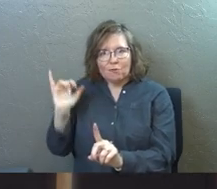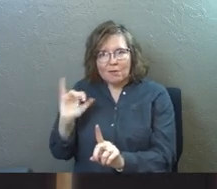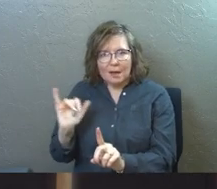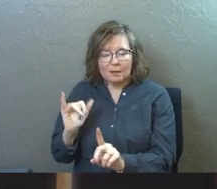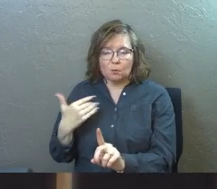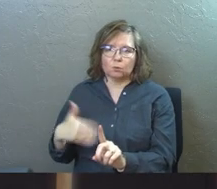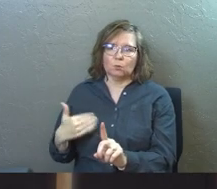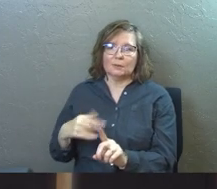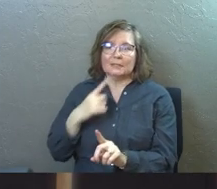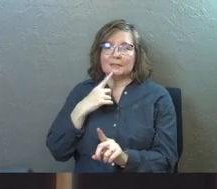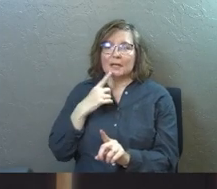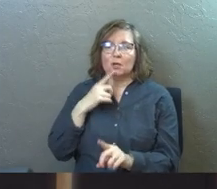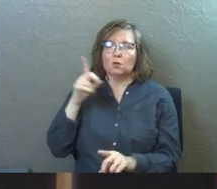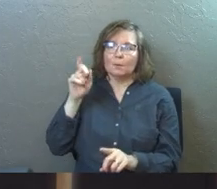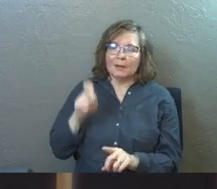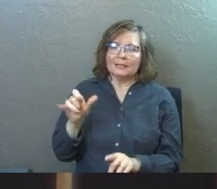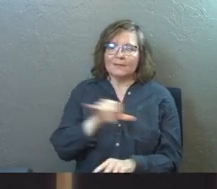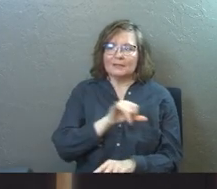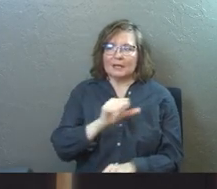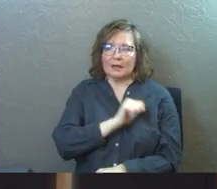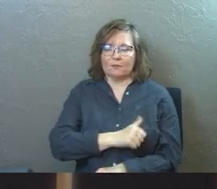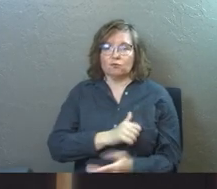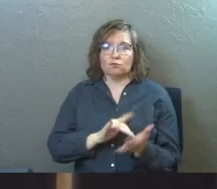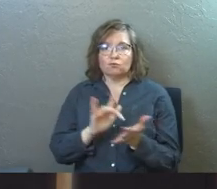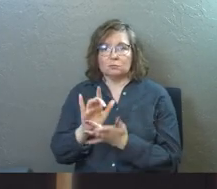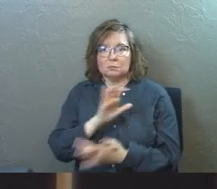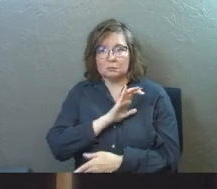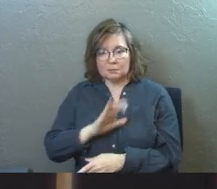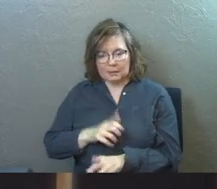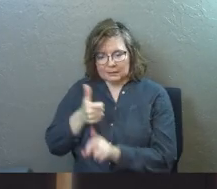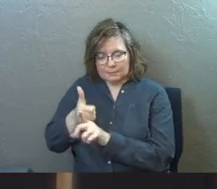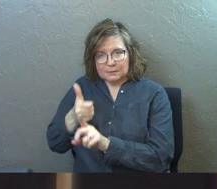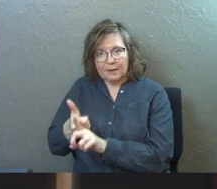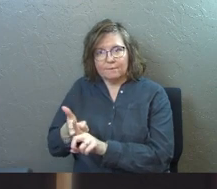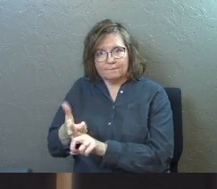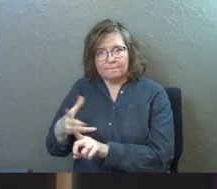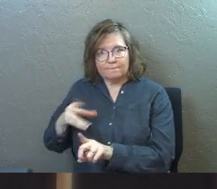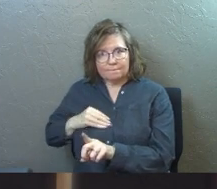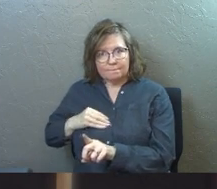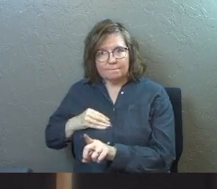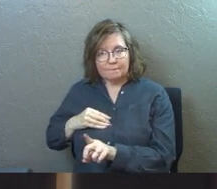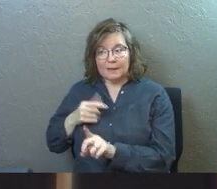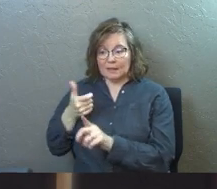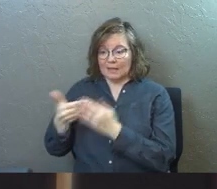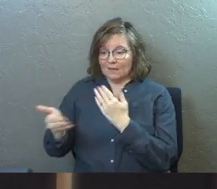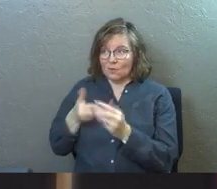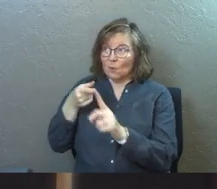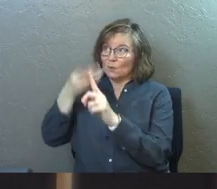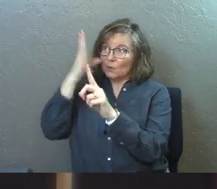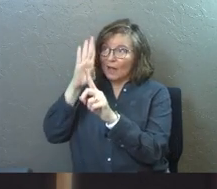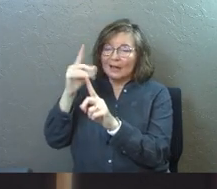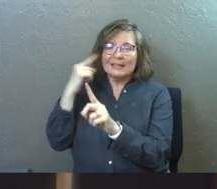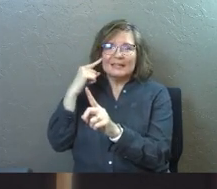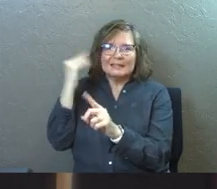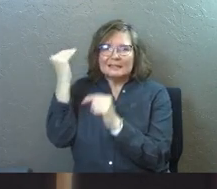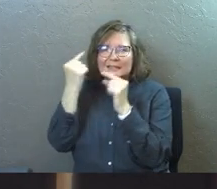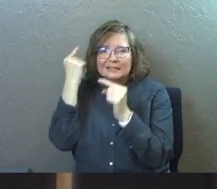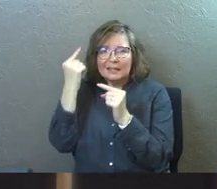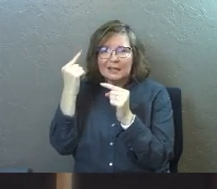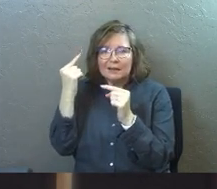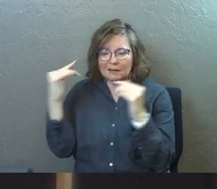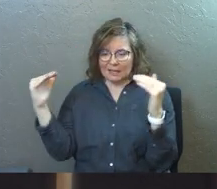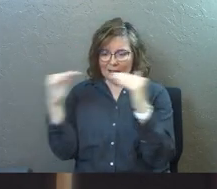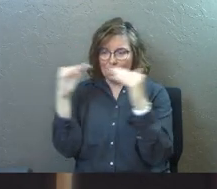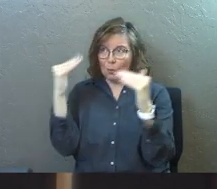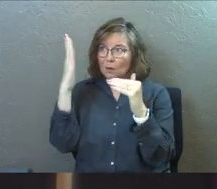Powerful words. He says, you must have the same attitude that Christ Jesus had. Though he was God, he did not think of equality with